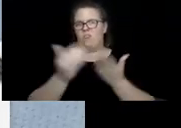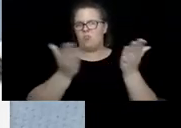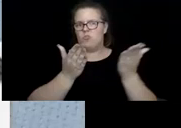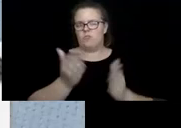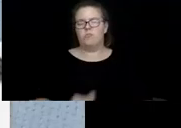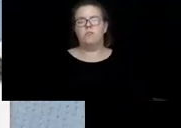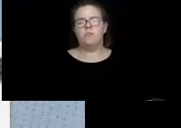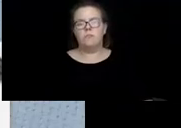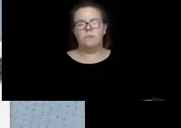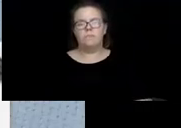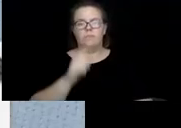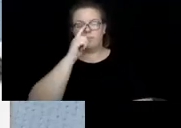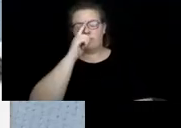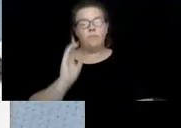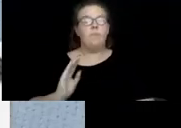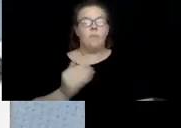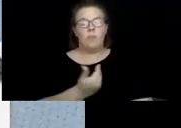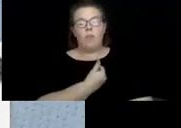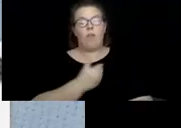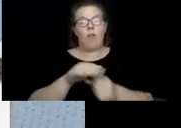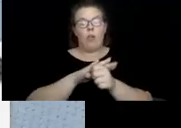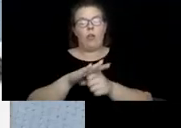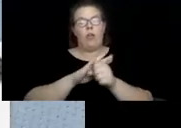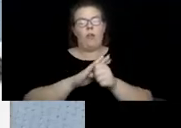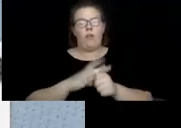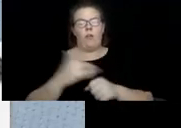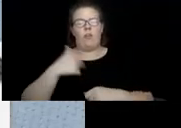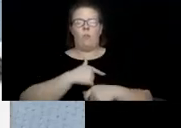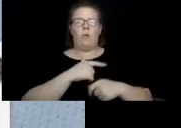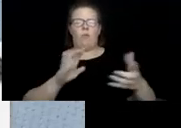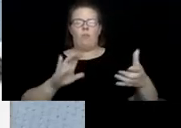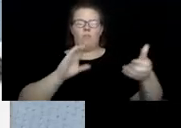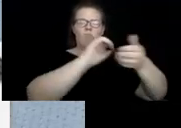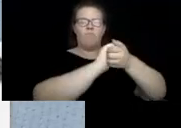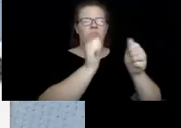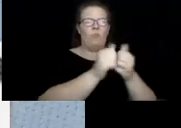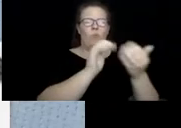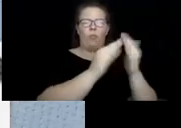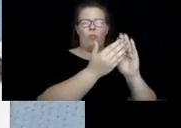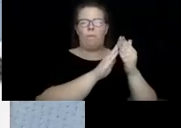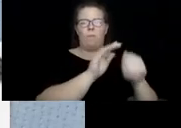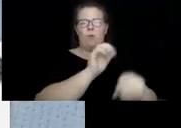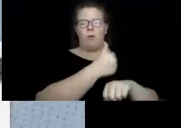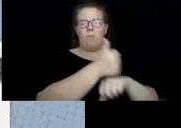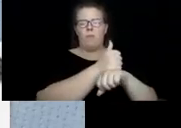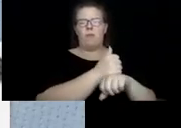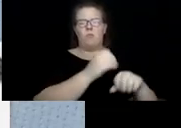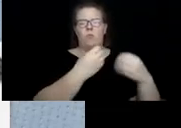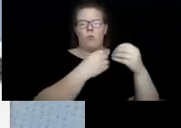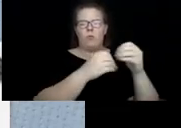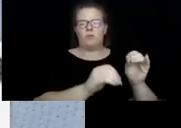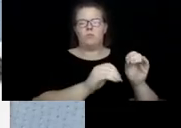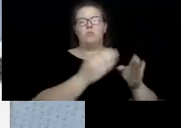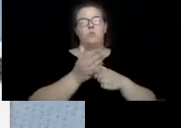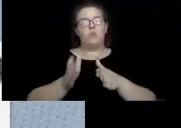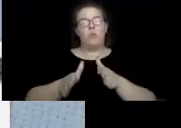county, we subcontract that out to community-based organizations. So the neighborhood advisors work where